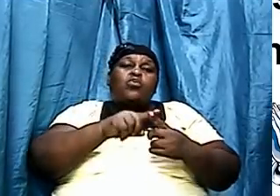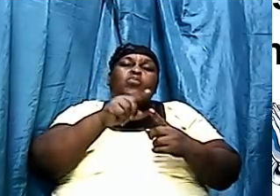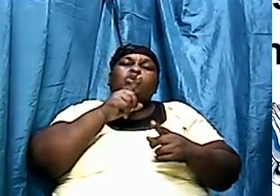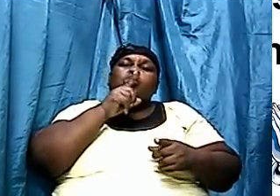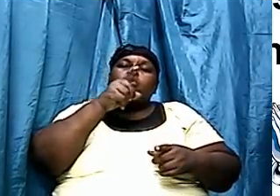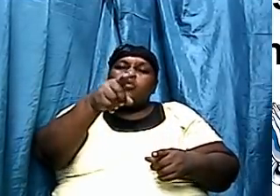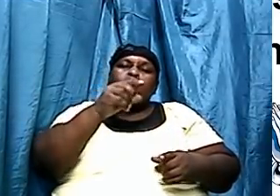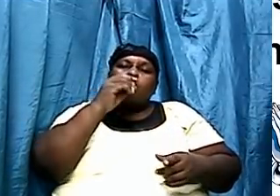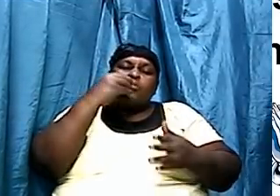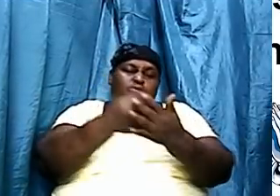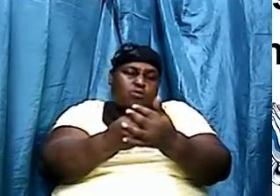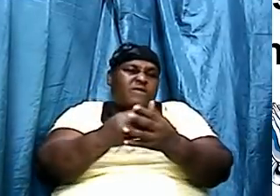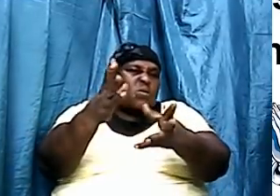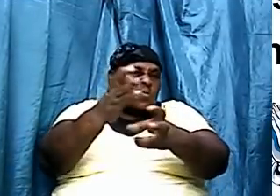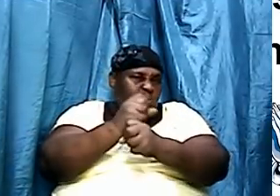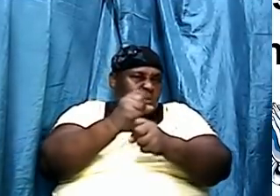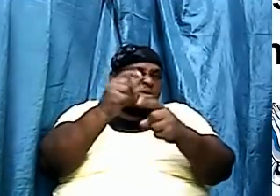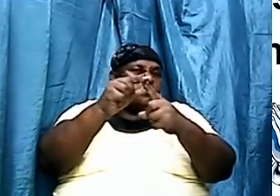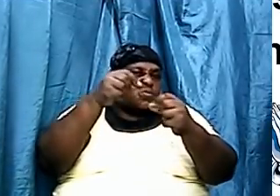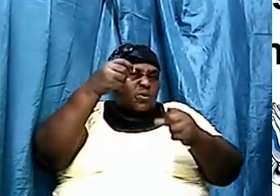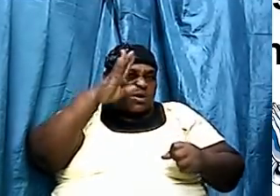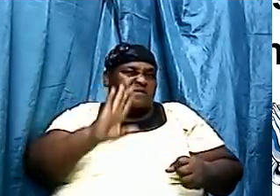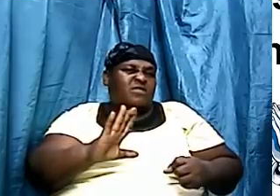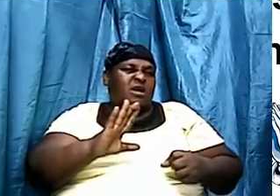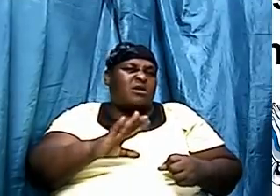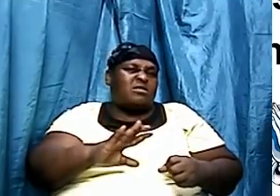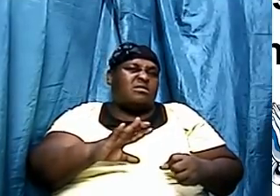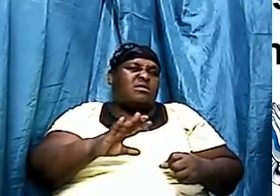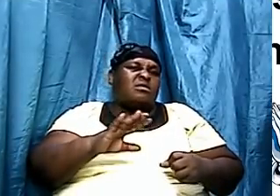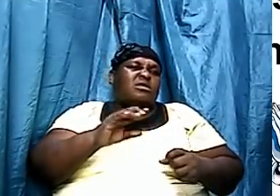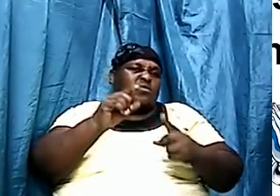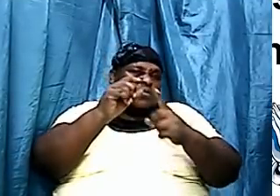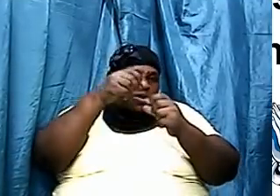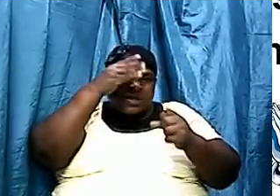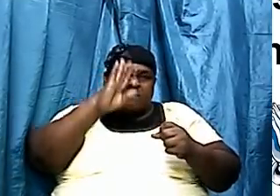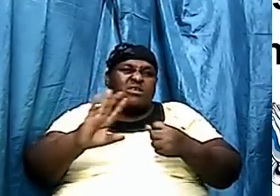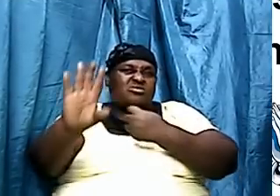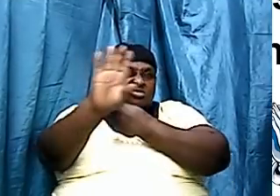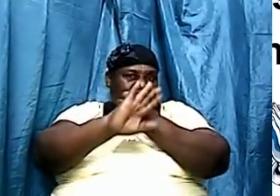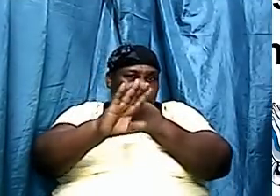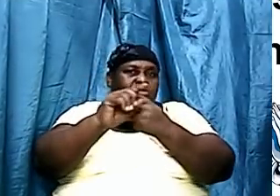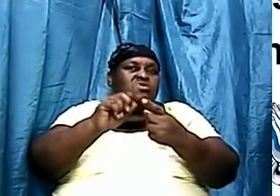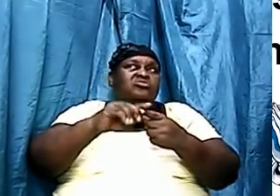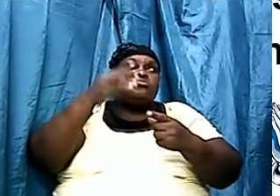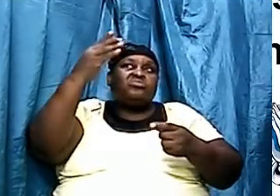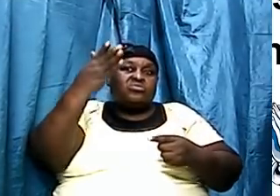hold on to the Word of God, He is a shield to those who take refuge in Him.